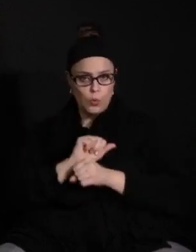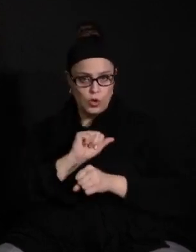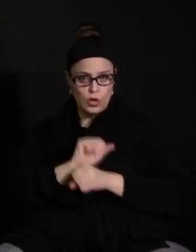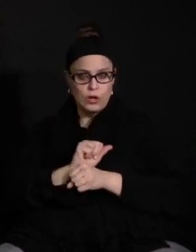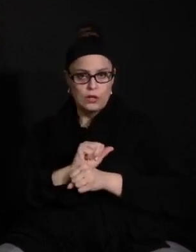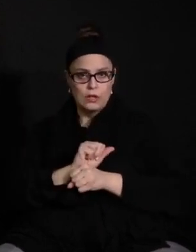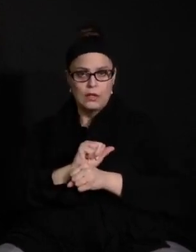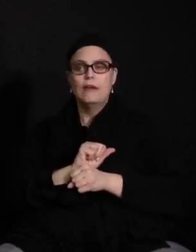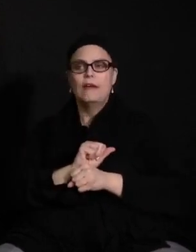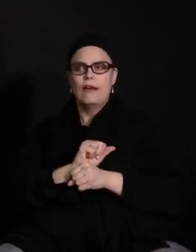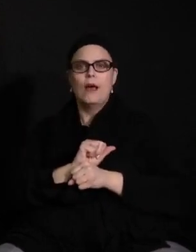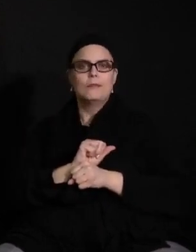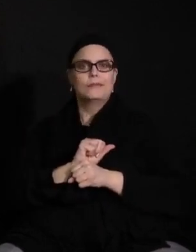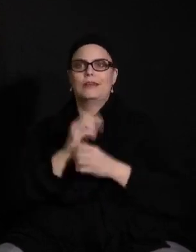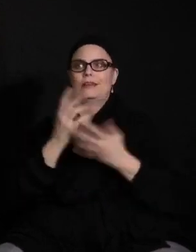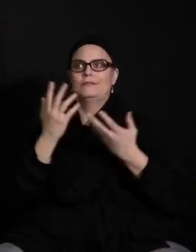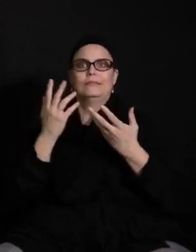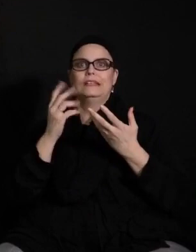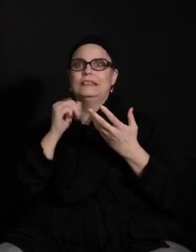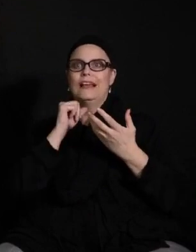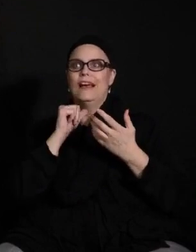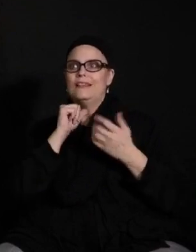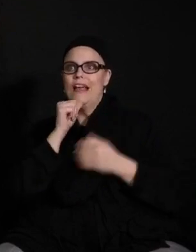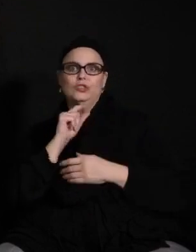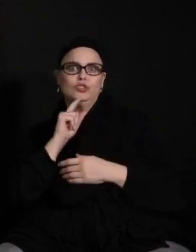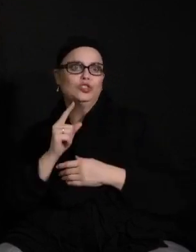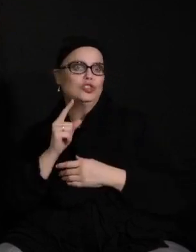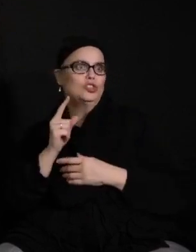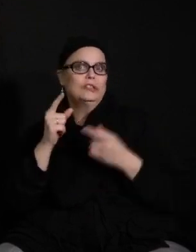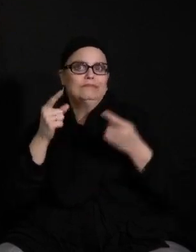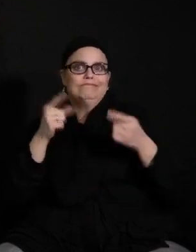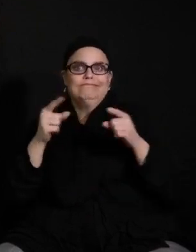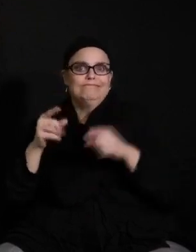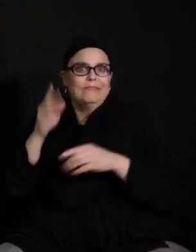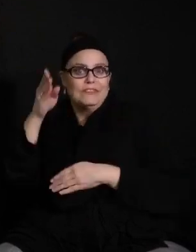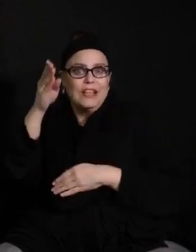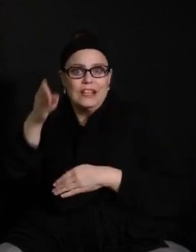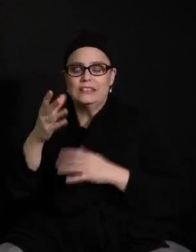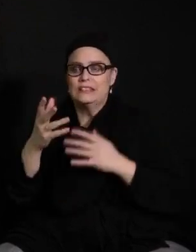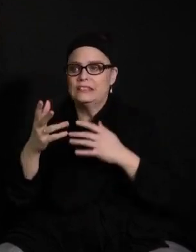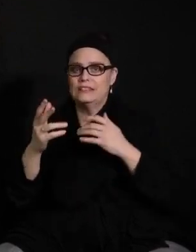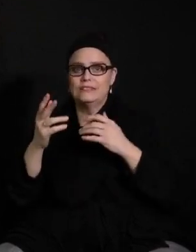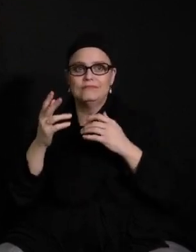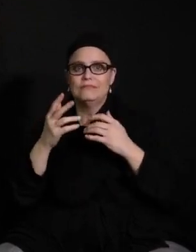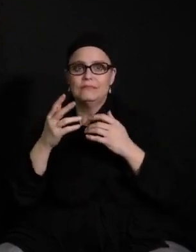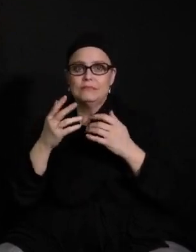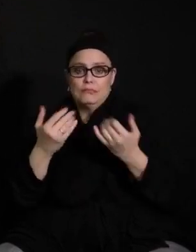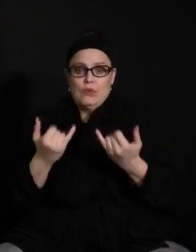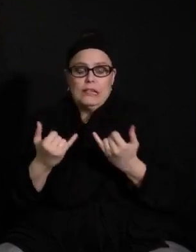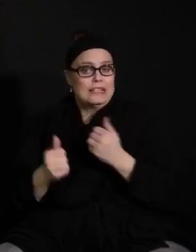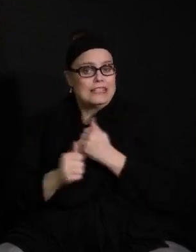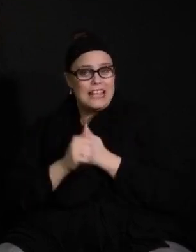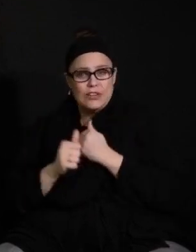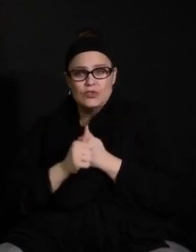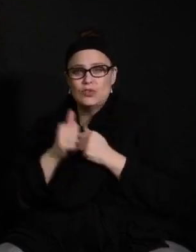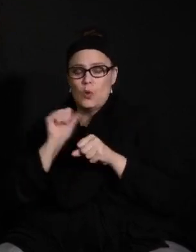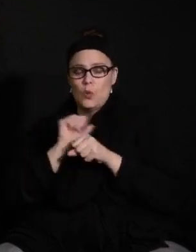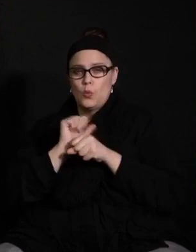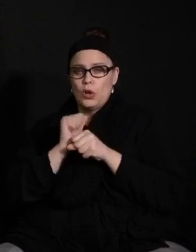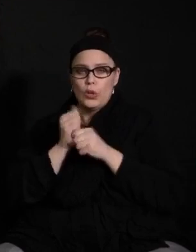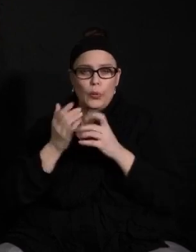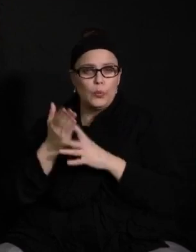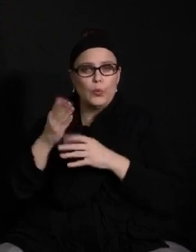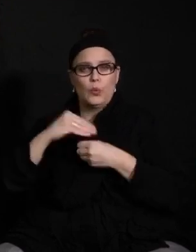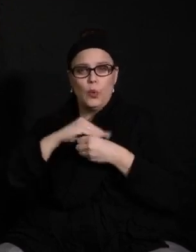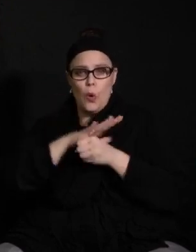the uncertainties that you've faced, some of the present dangers and work around COVID-19